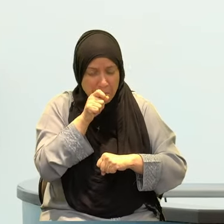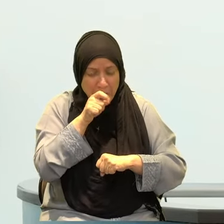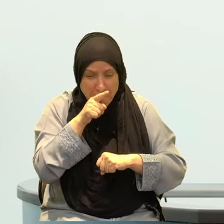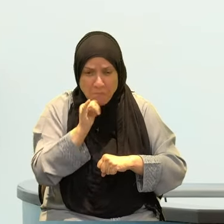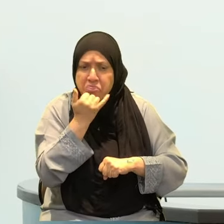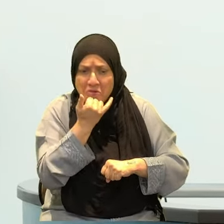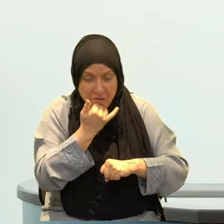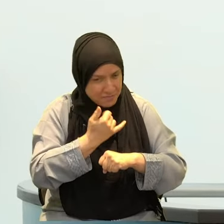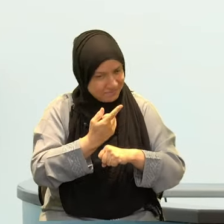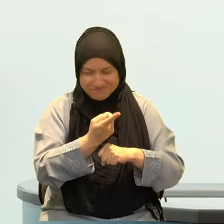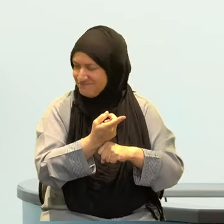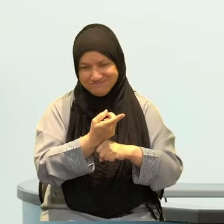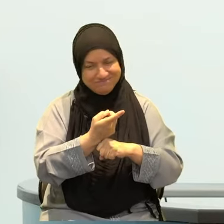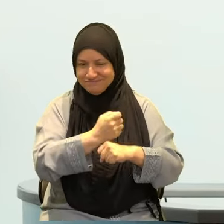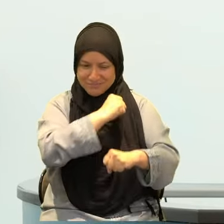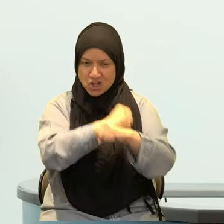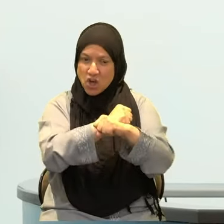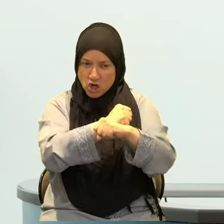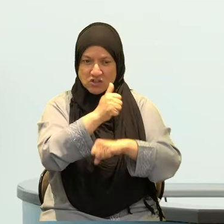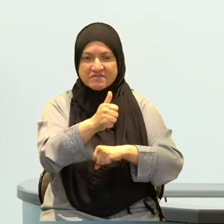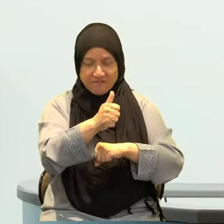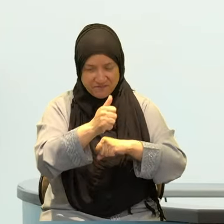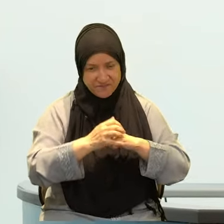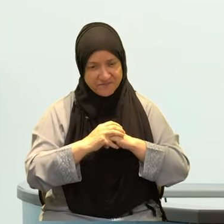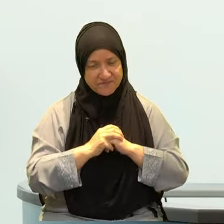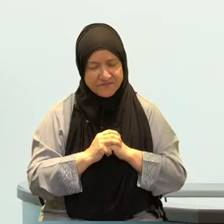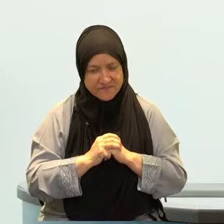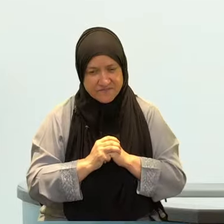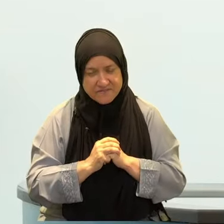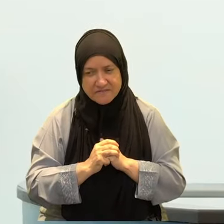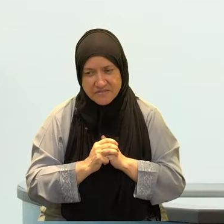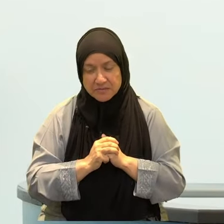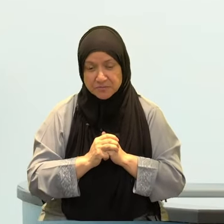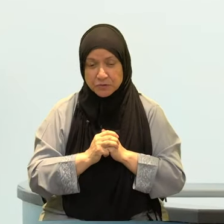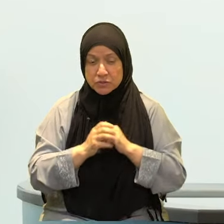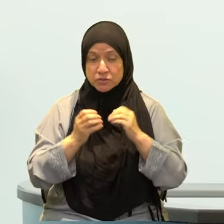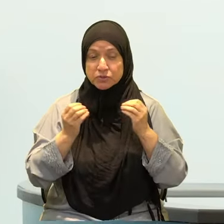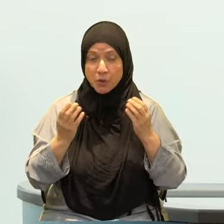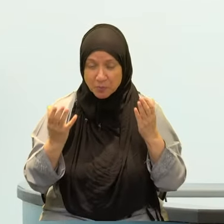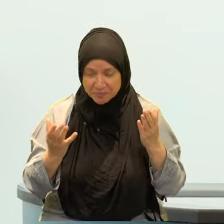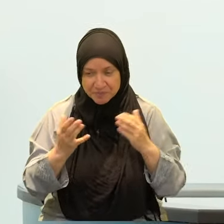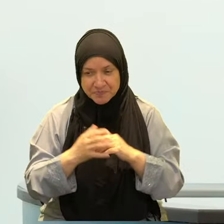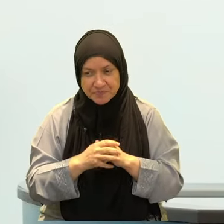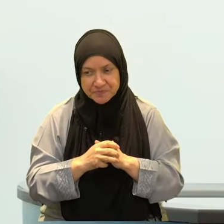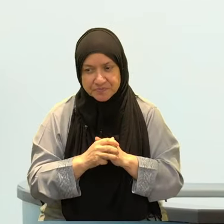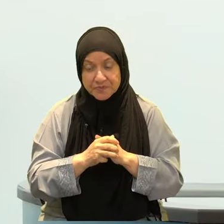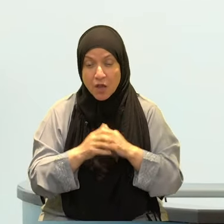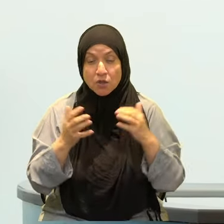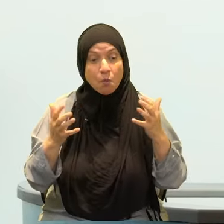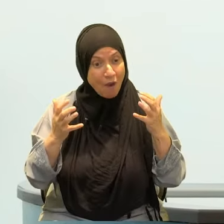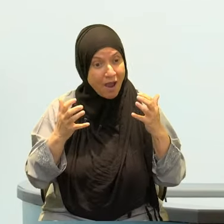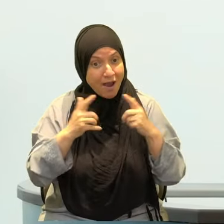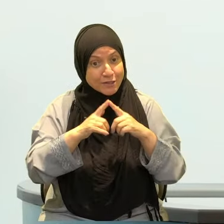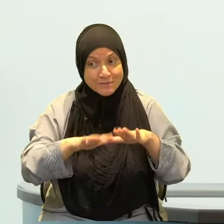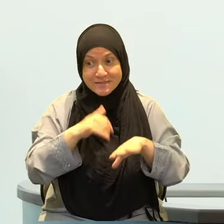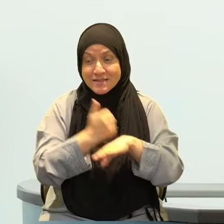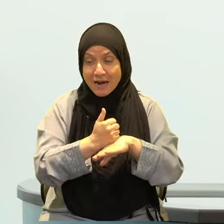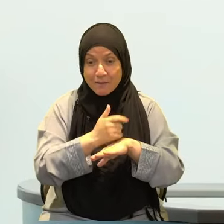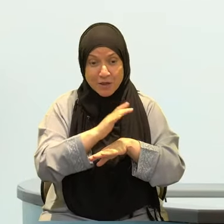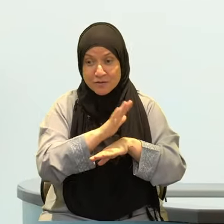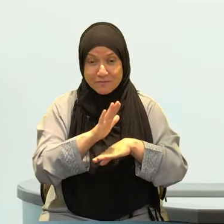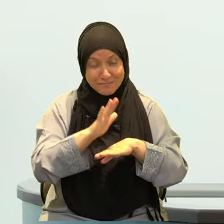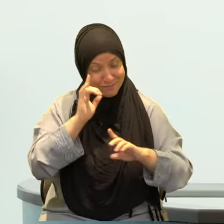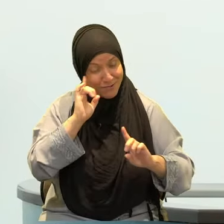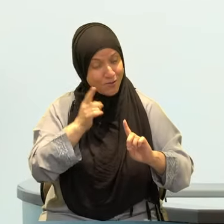And so if I want to set character goals for myself the first thing I need to do is be humble enough to identify my character